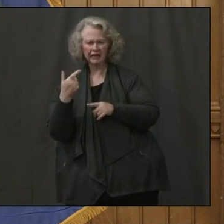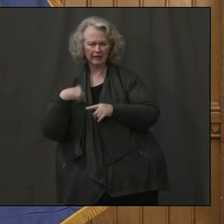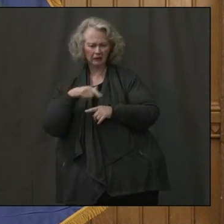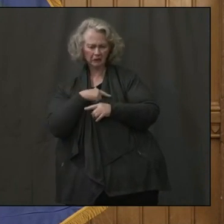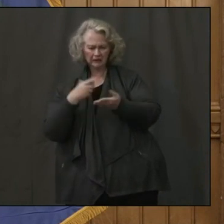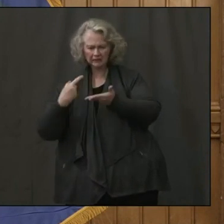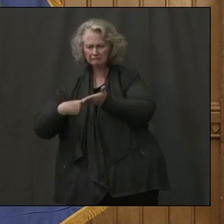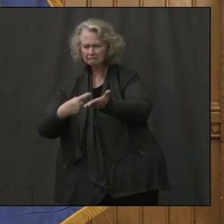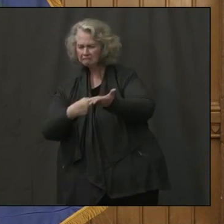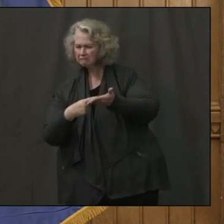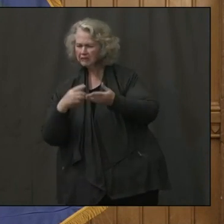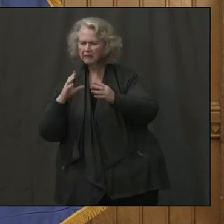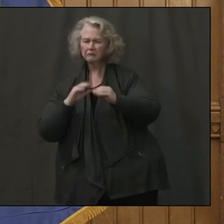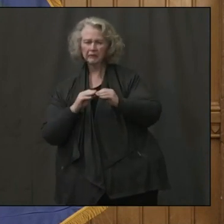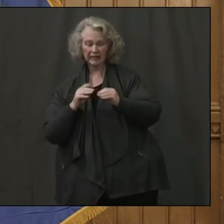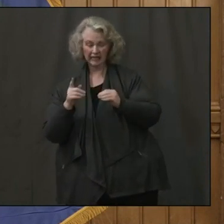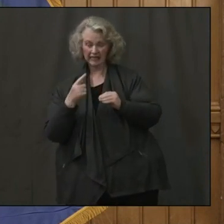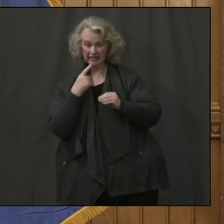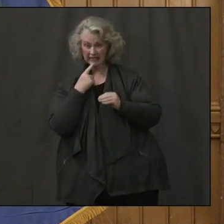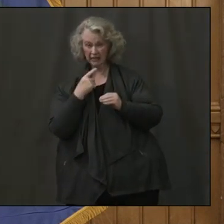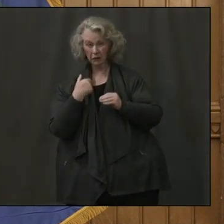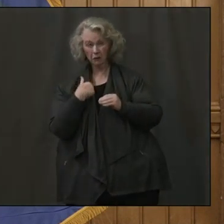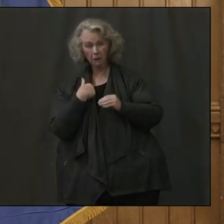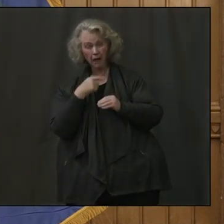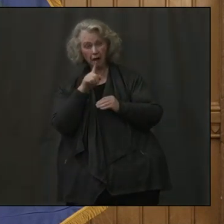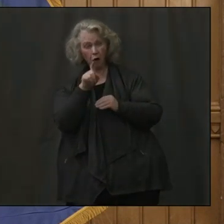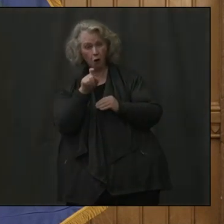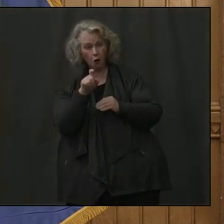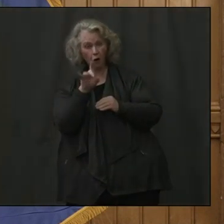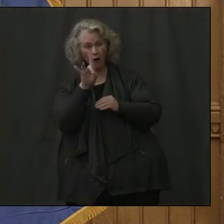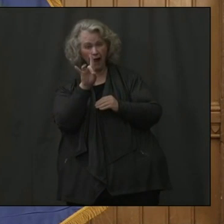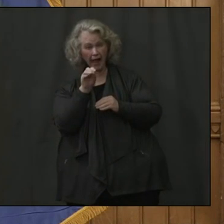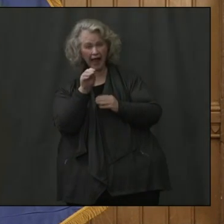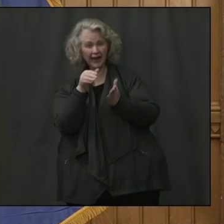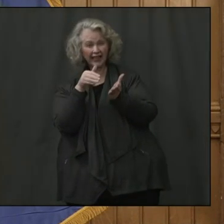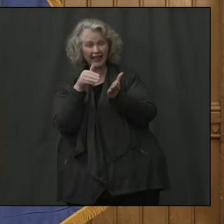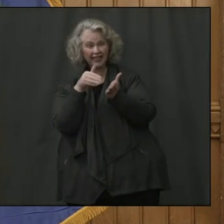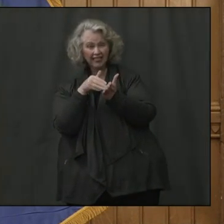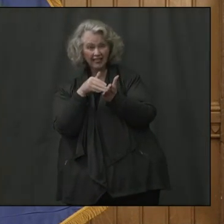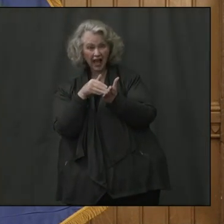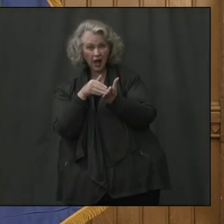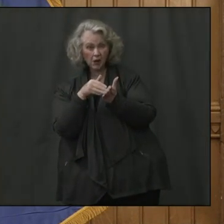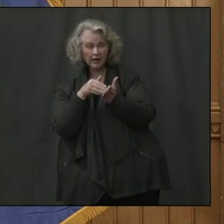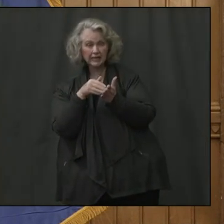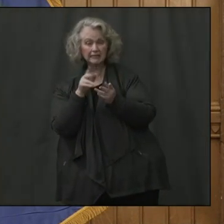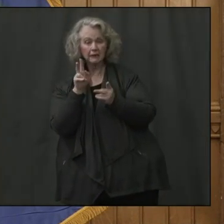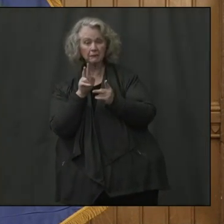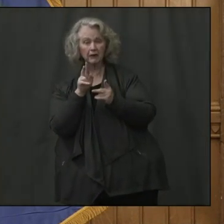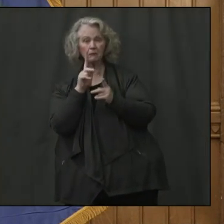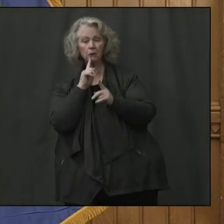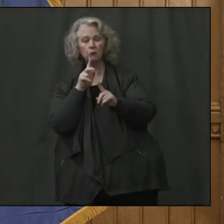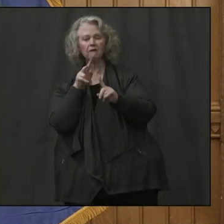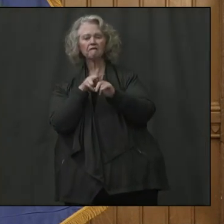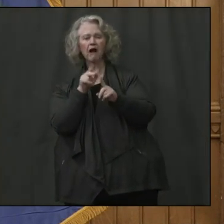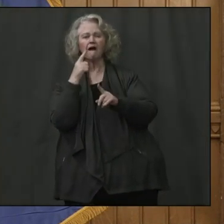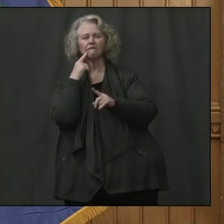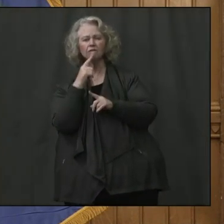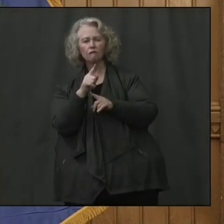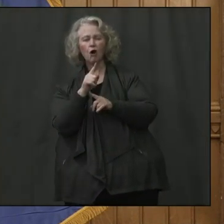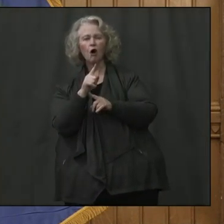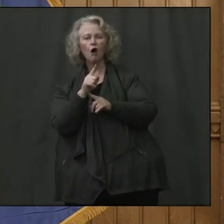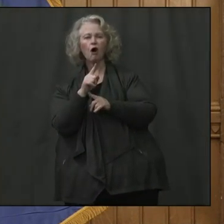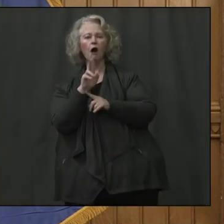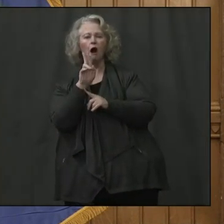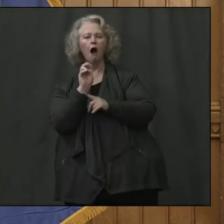And he pointed out that we had 180,000 unemployment claims last year, 180